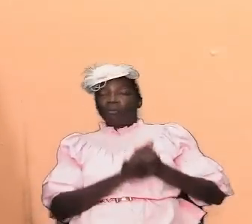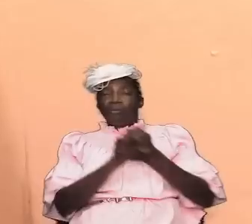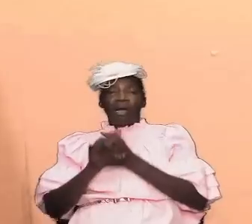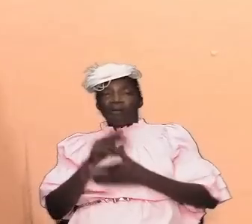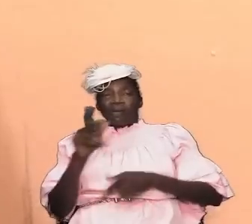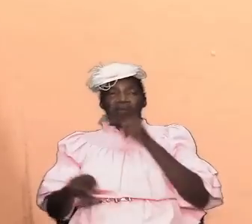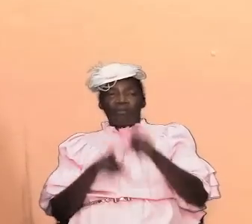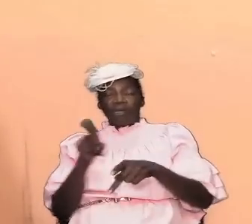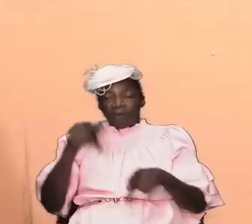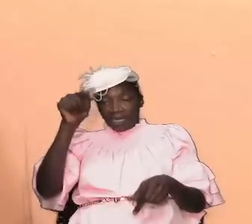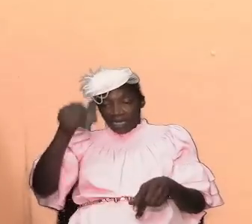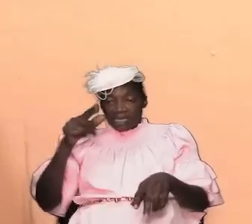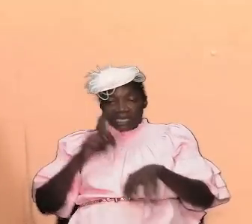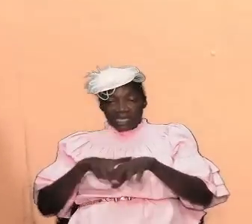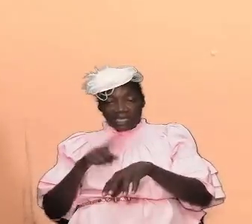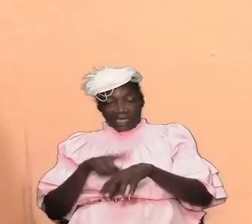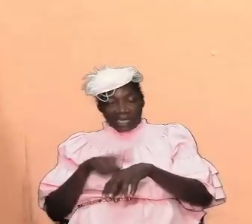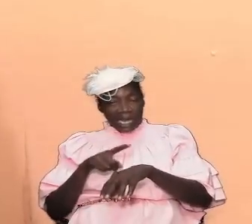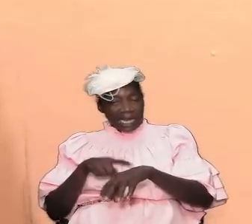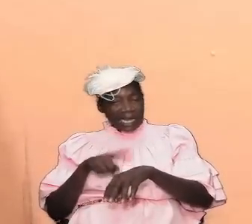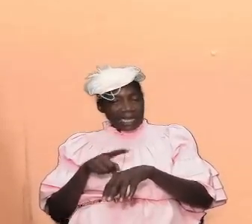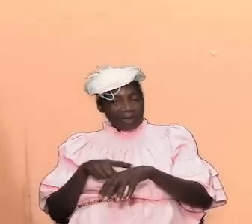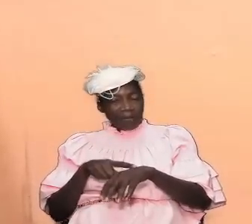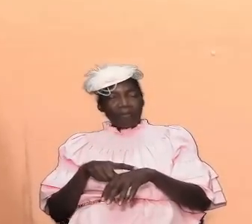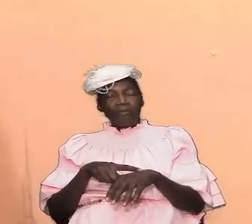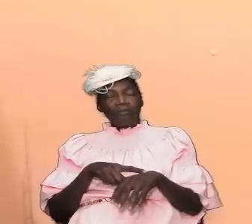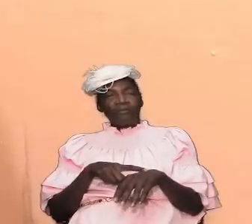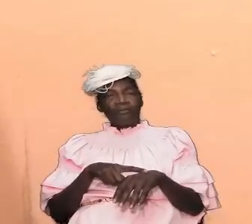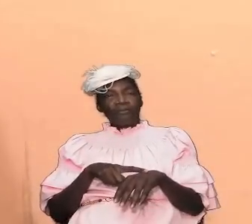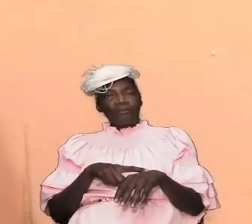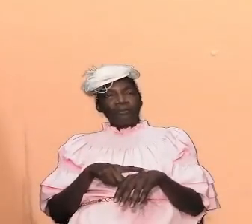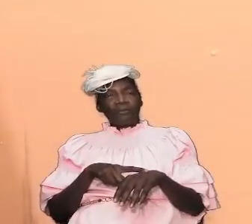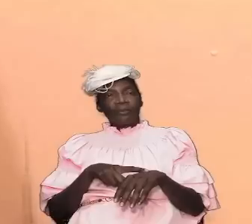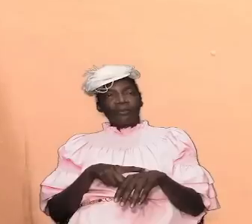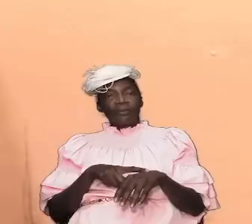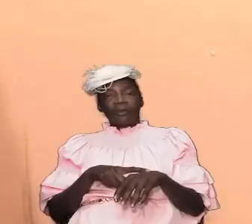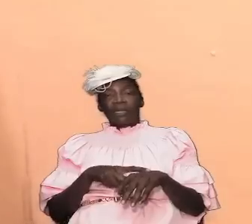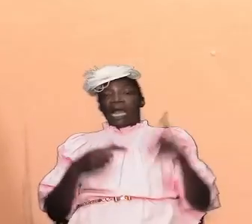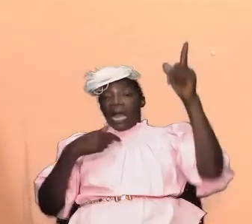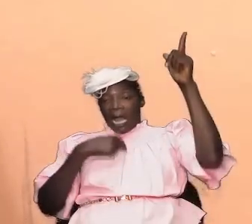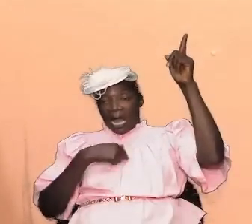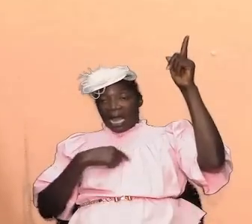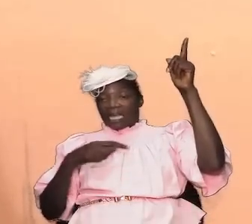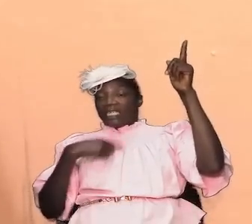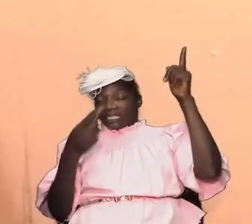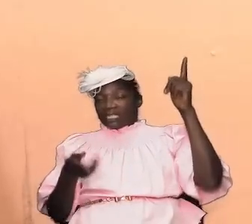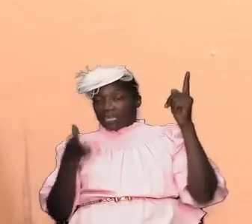saying that in this dispensation in this era i say unto you